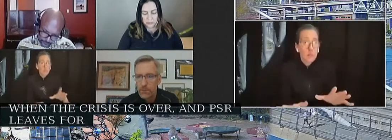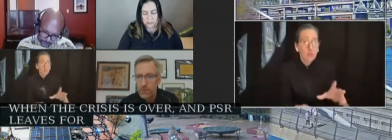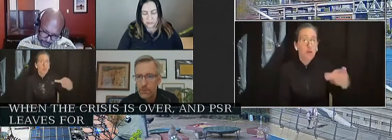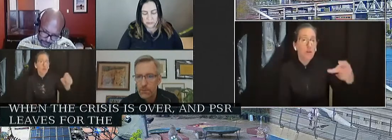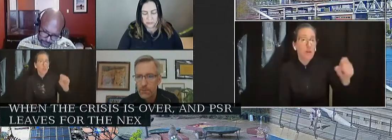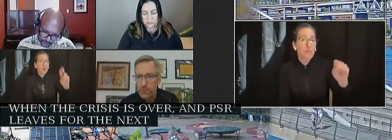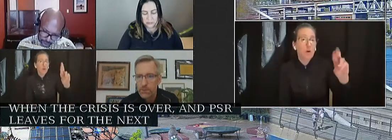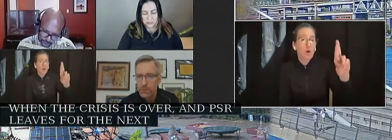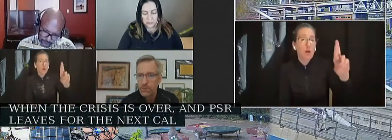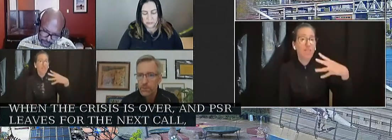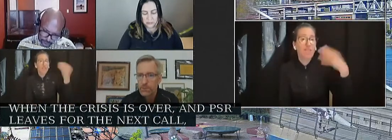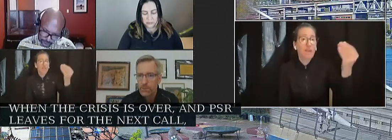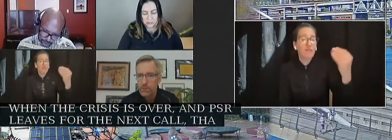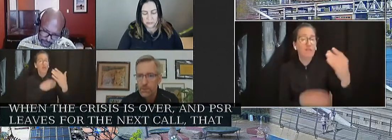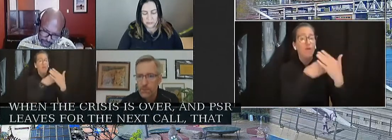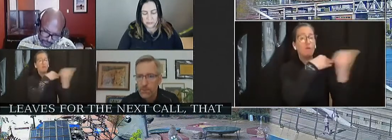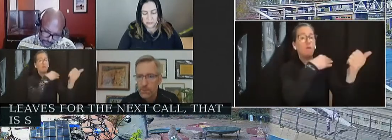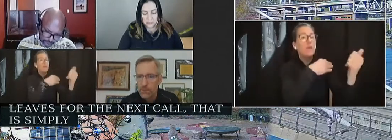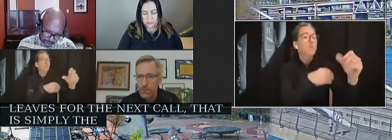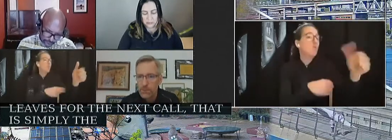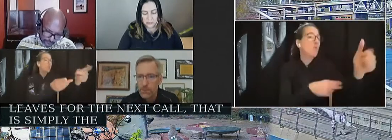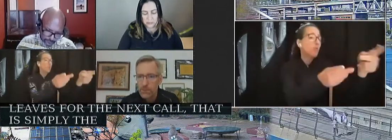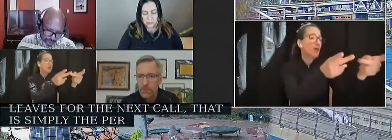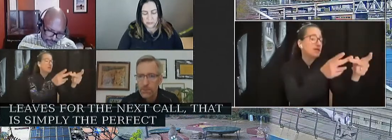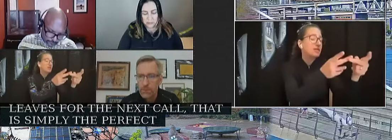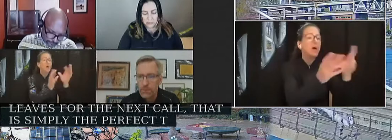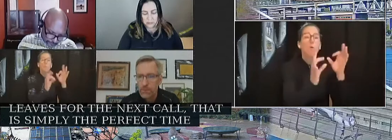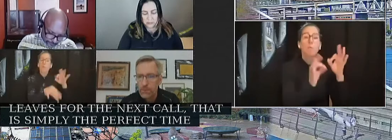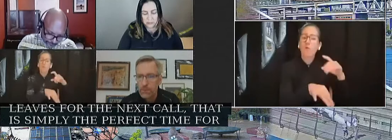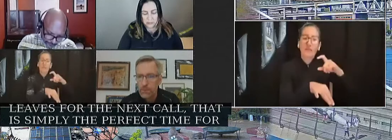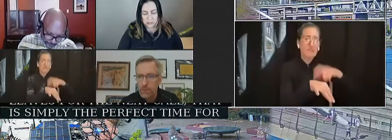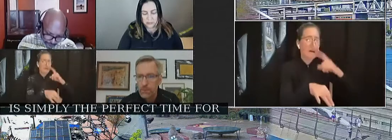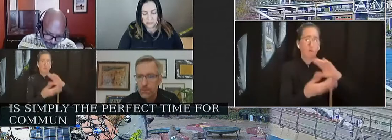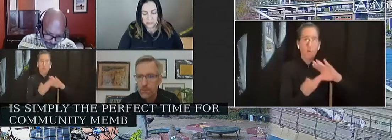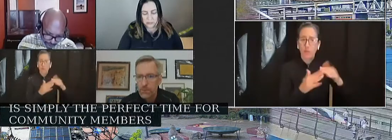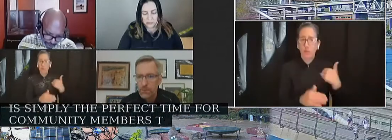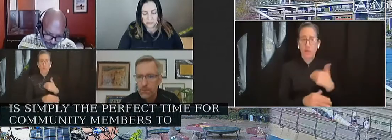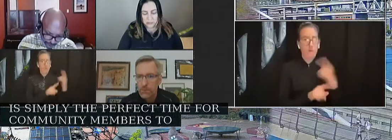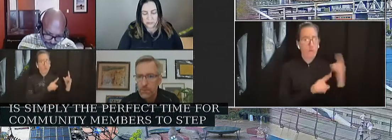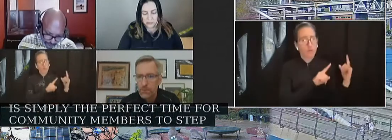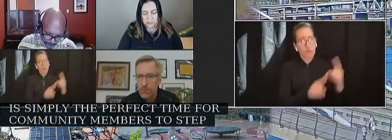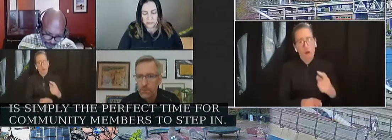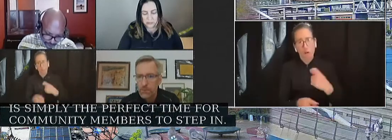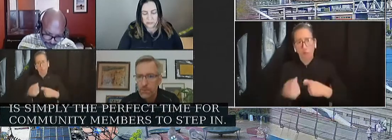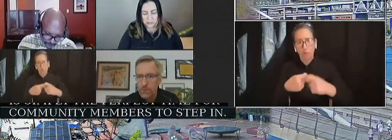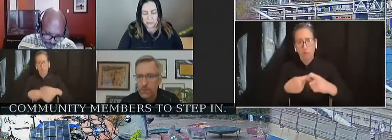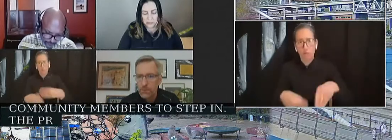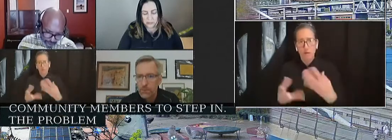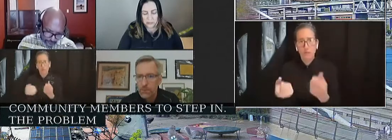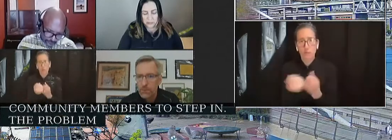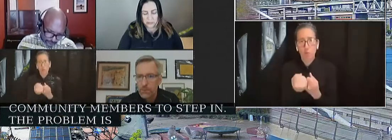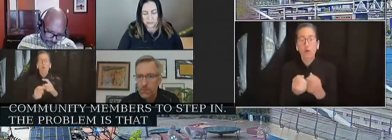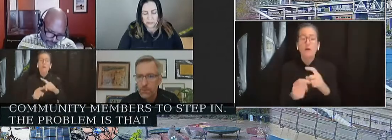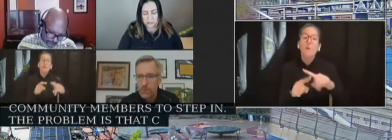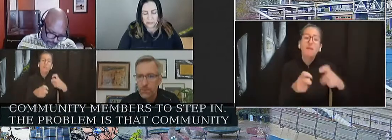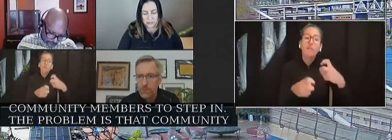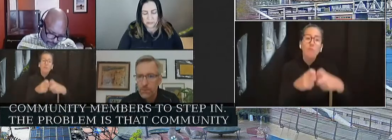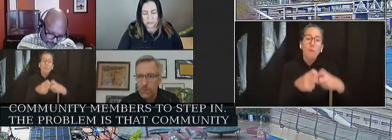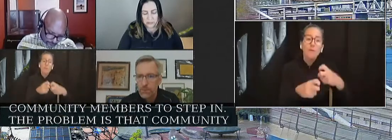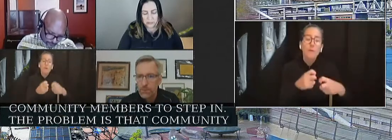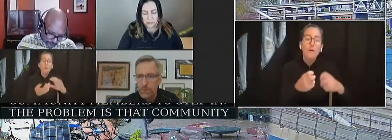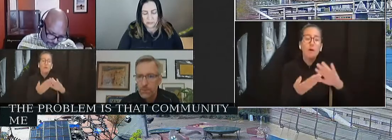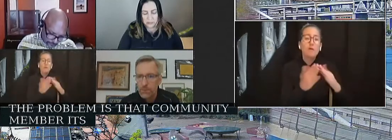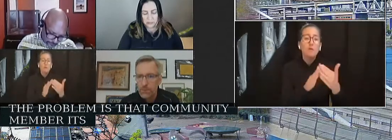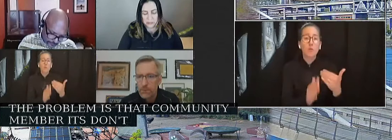simply the perfect time for community members to step in. The problem is that community members don't and